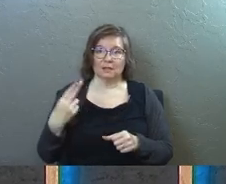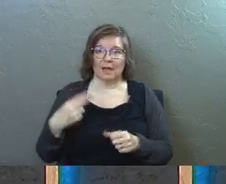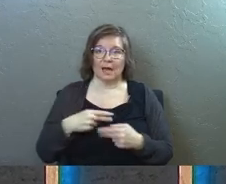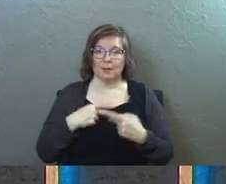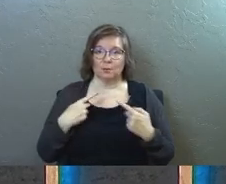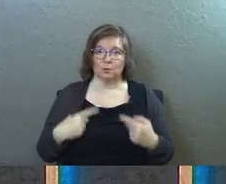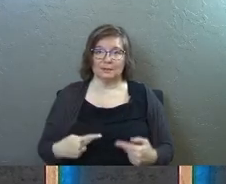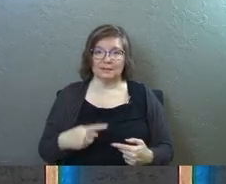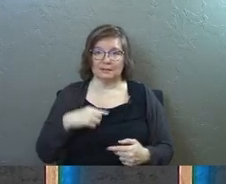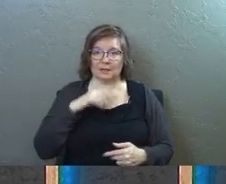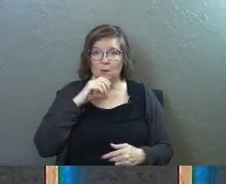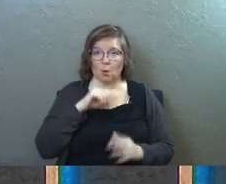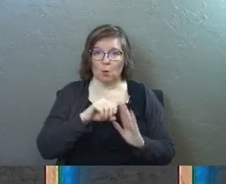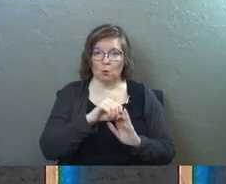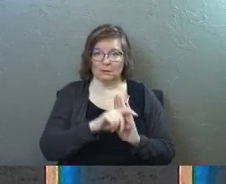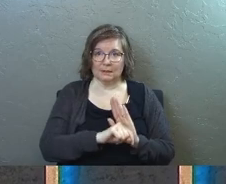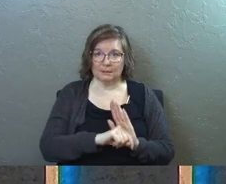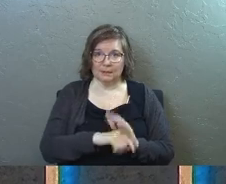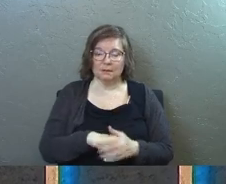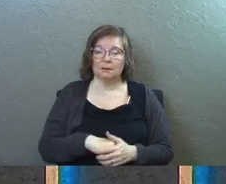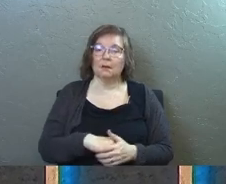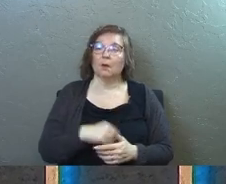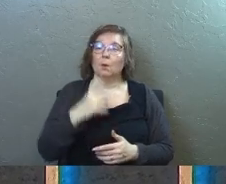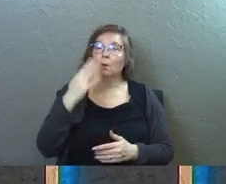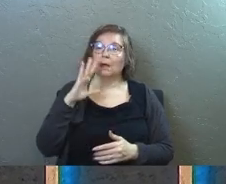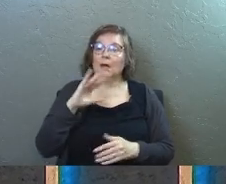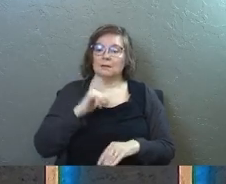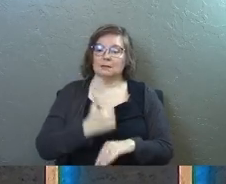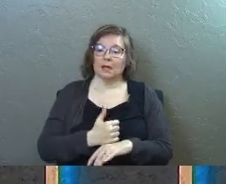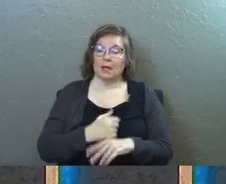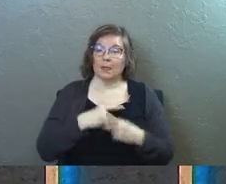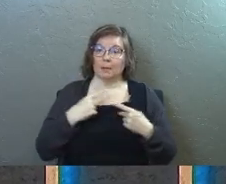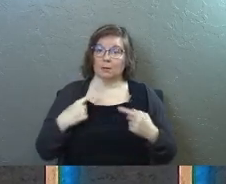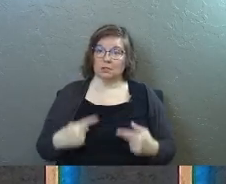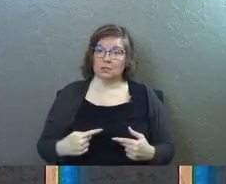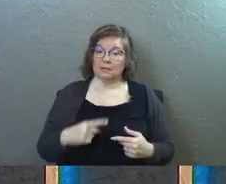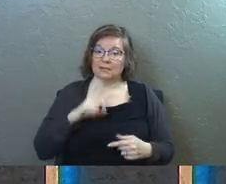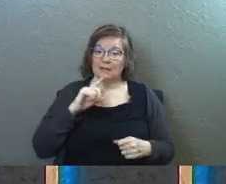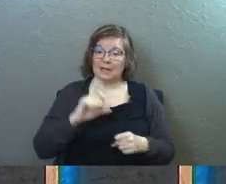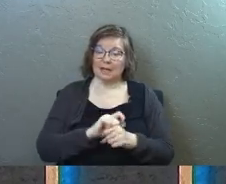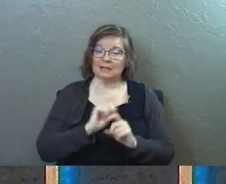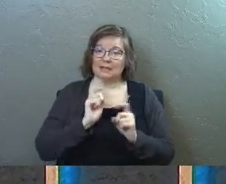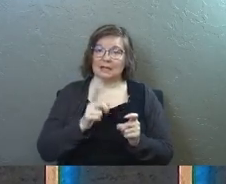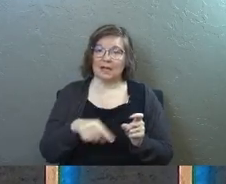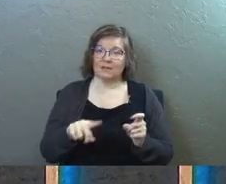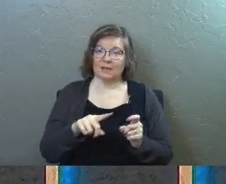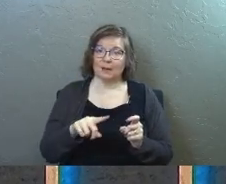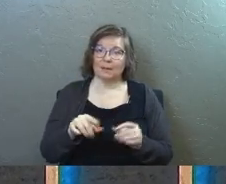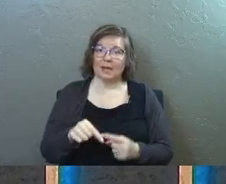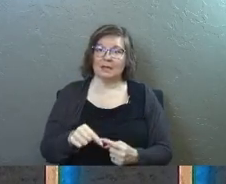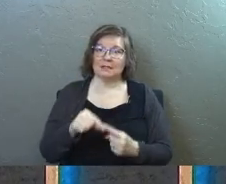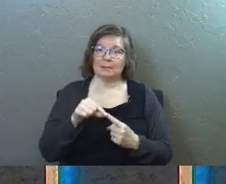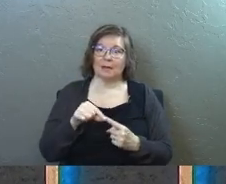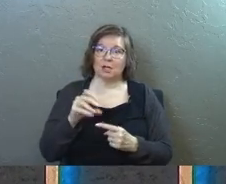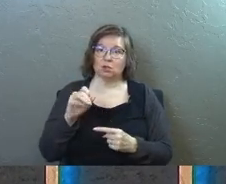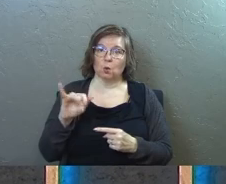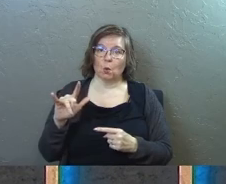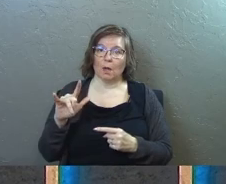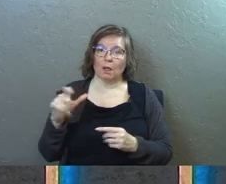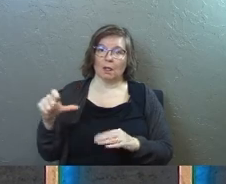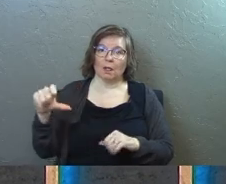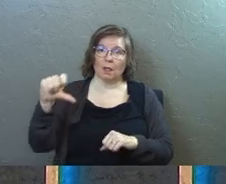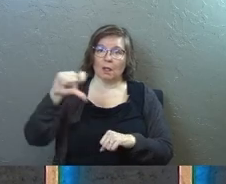in the Old Testament when God instituted the priesthood he actually gave them a special oil